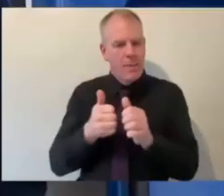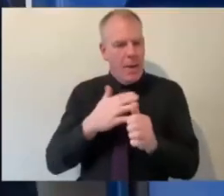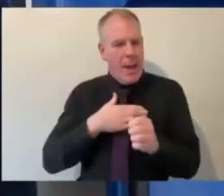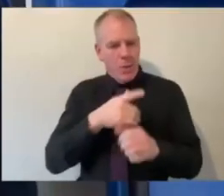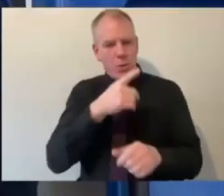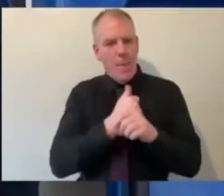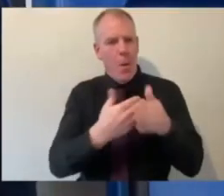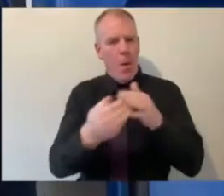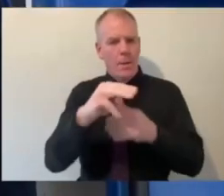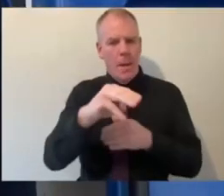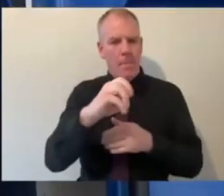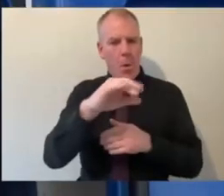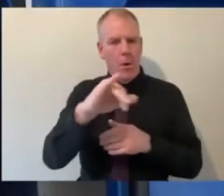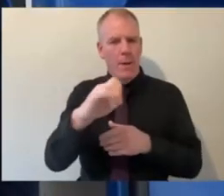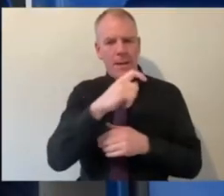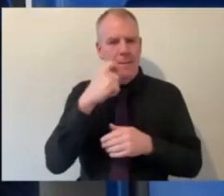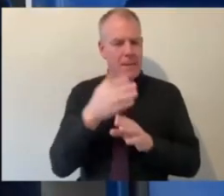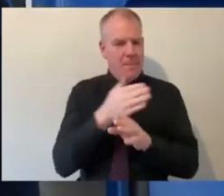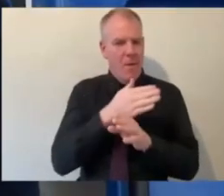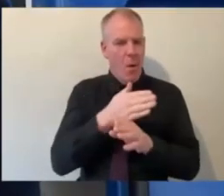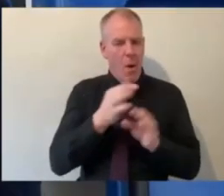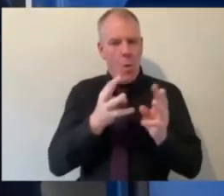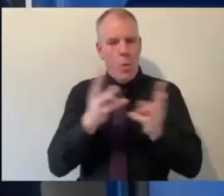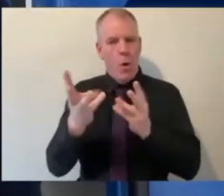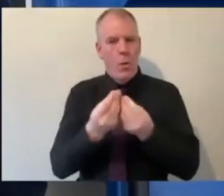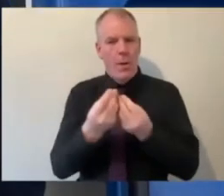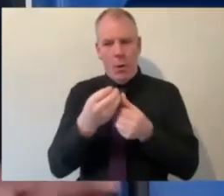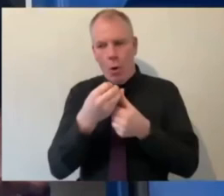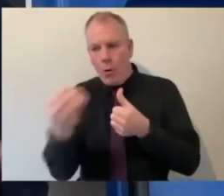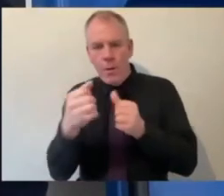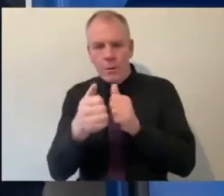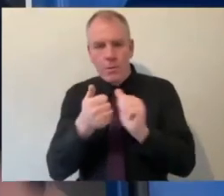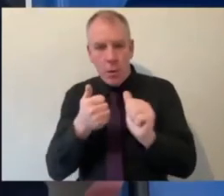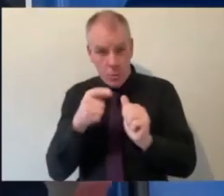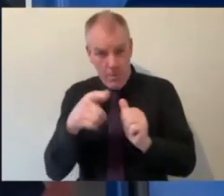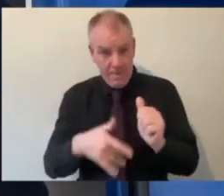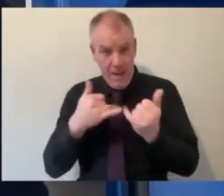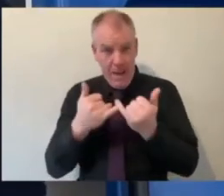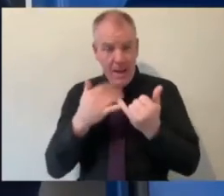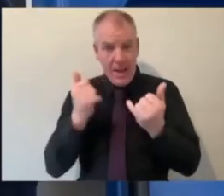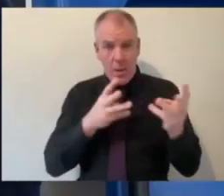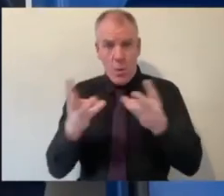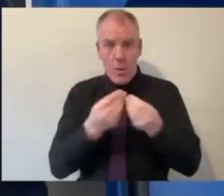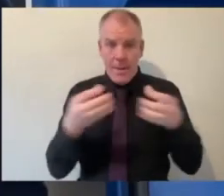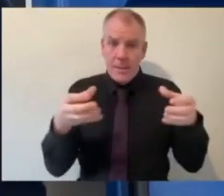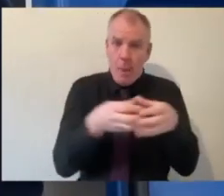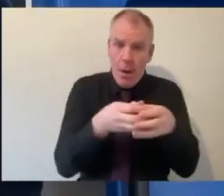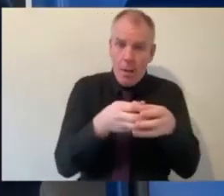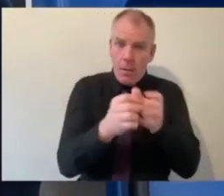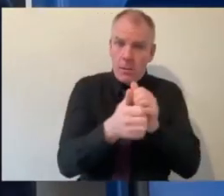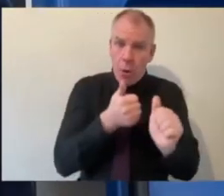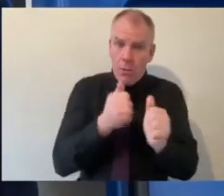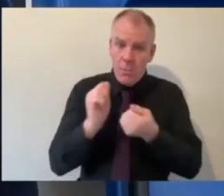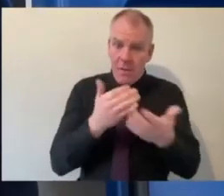collaborating with other sports and do you think there's an appetite to work with say smaller sports to provide some support